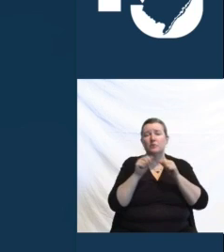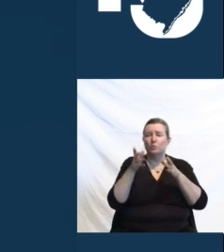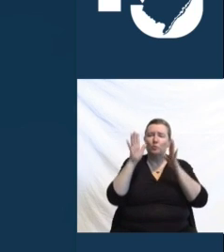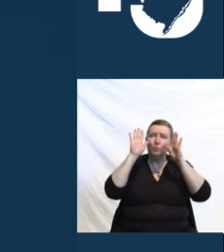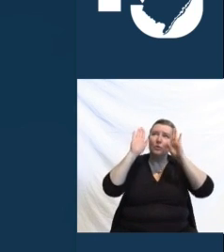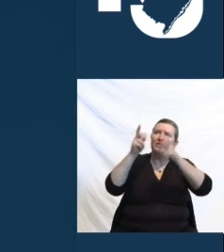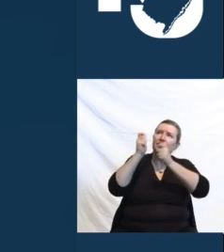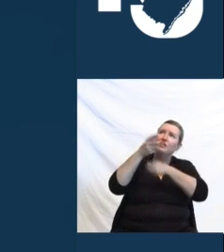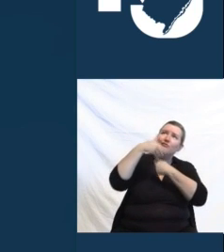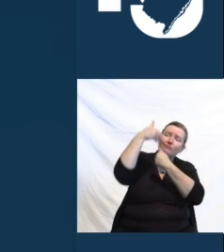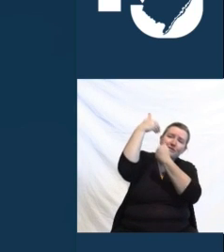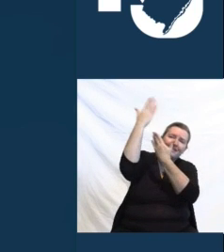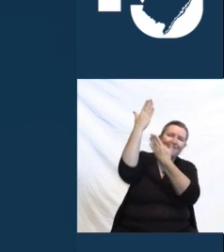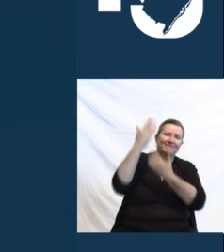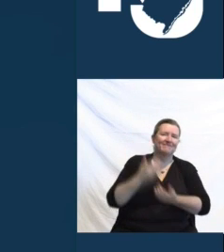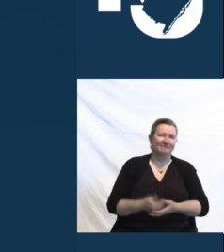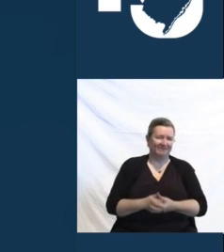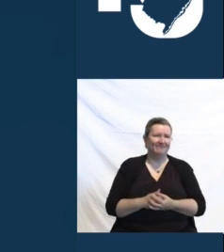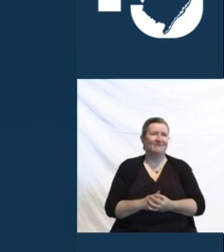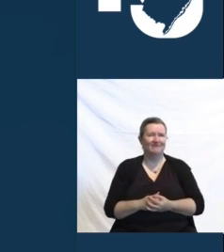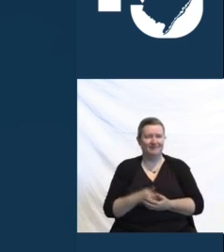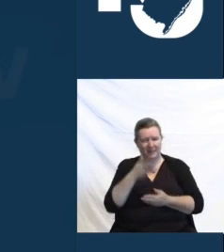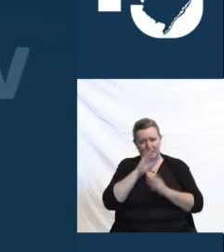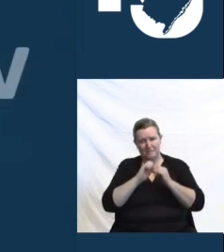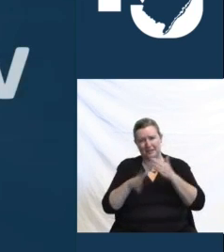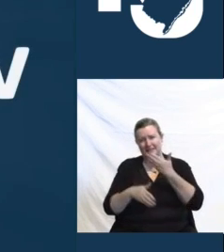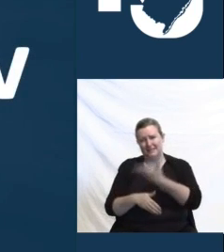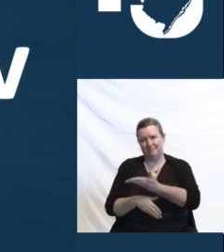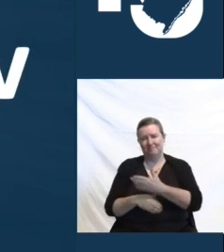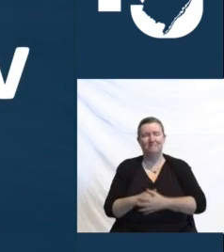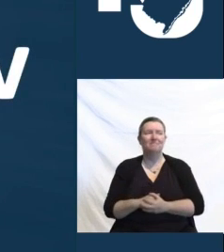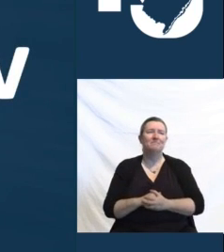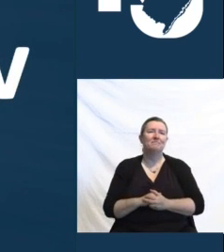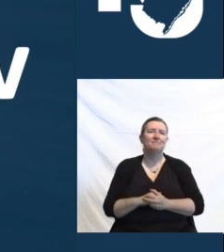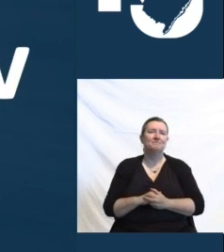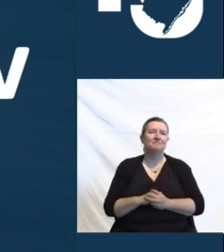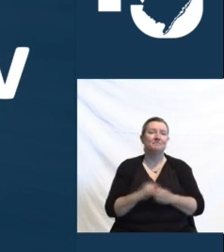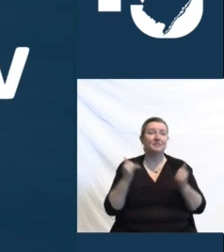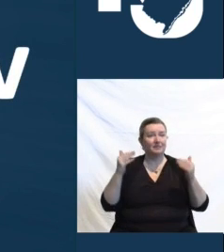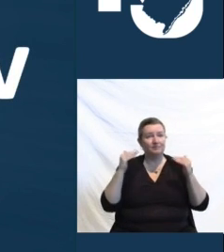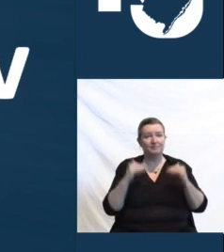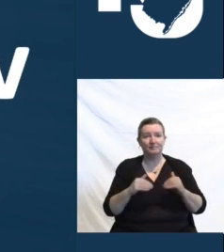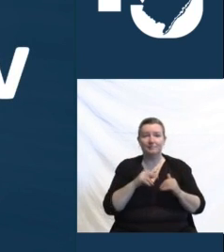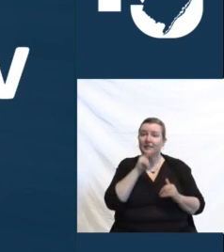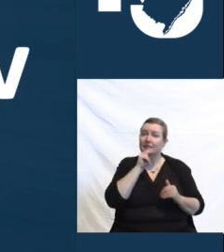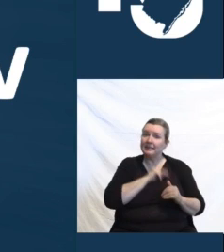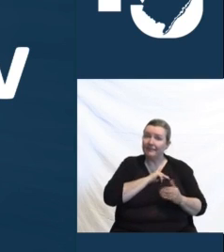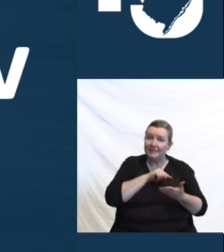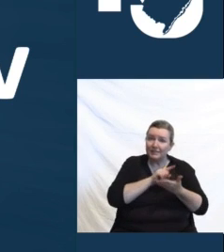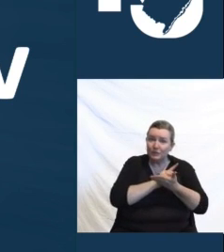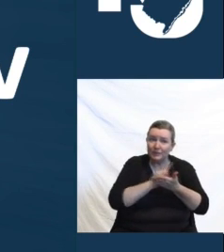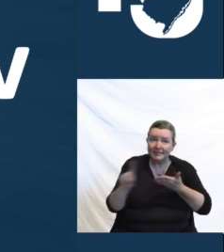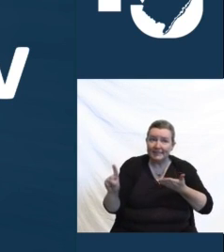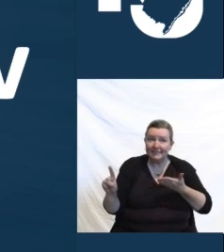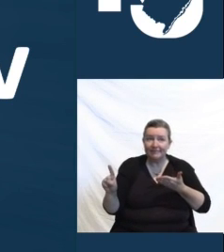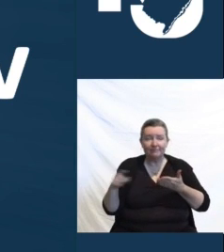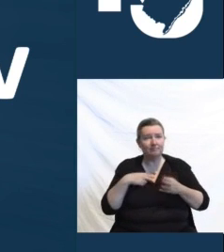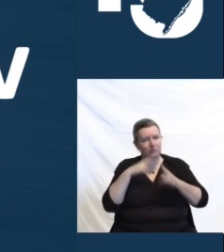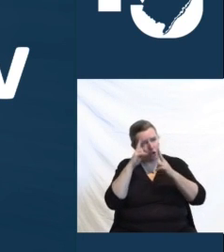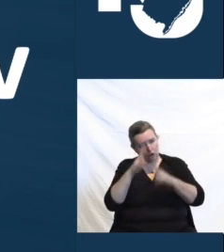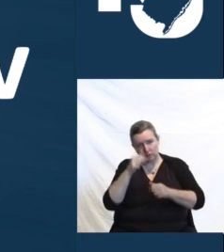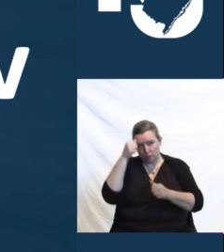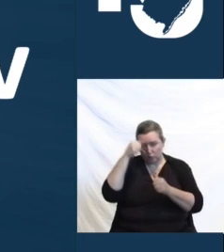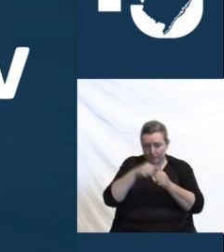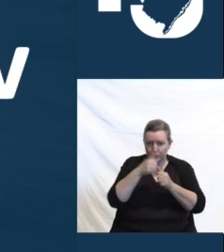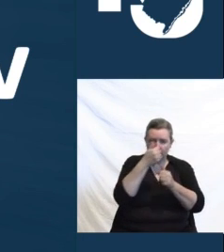him and the family he leaves behind. And as we enter Thanksgiving week, we honor and remember every family who has lost a loved